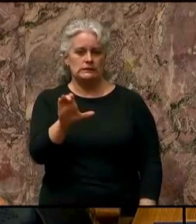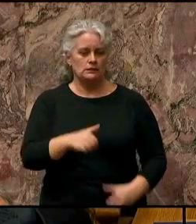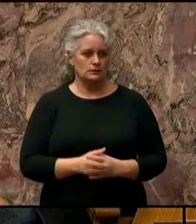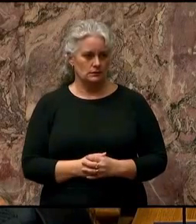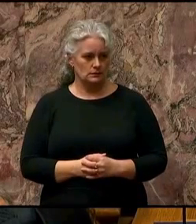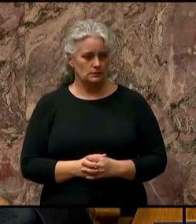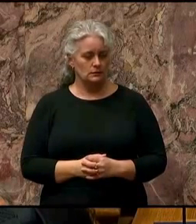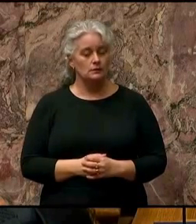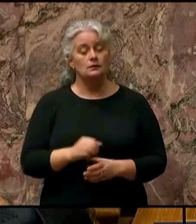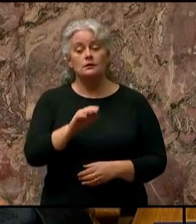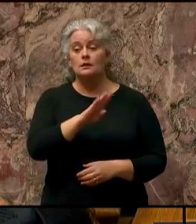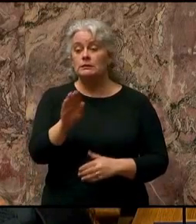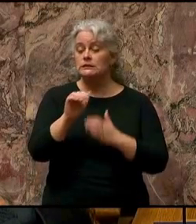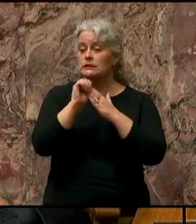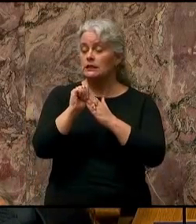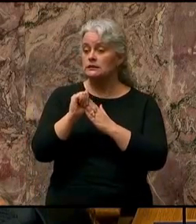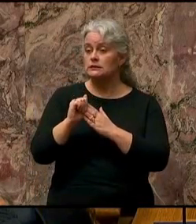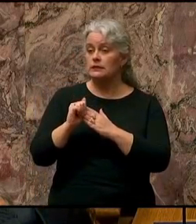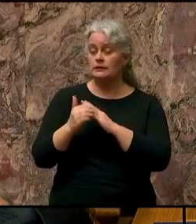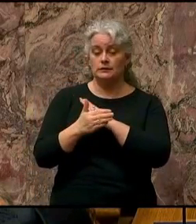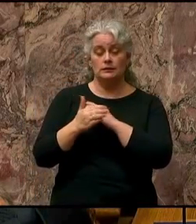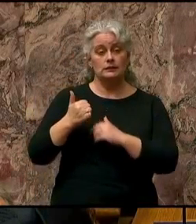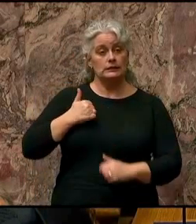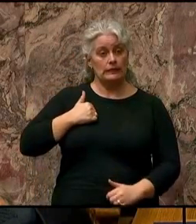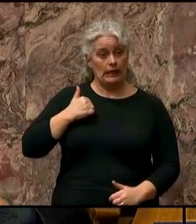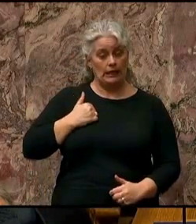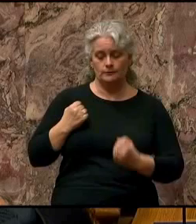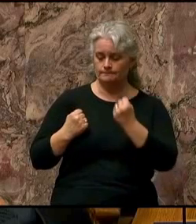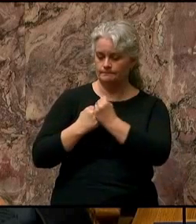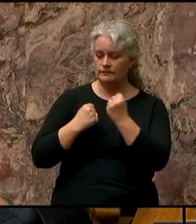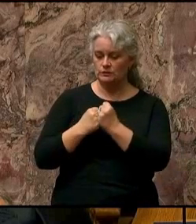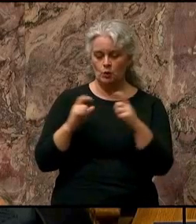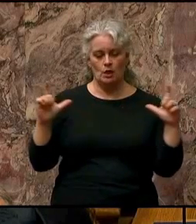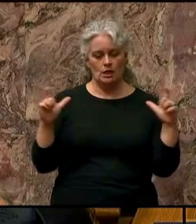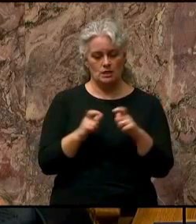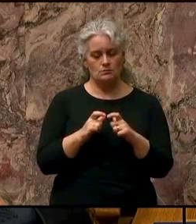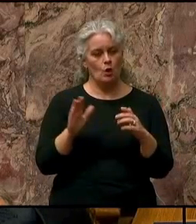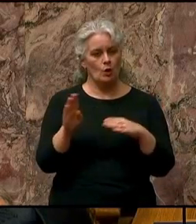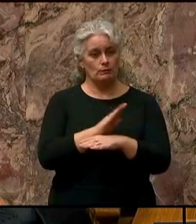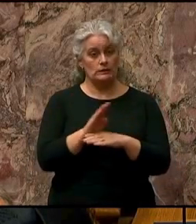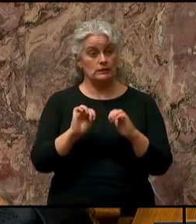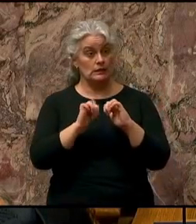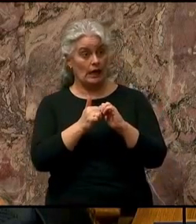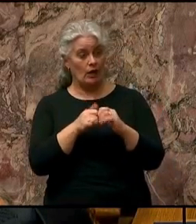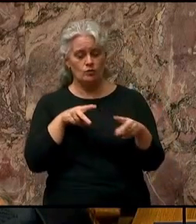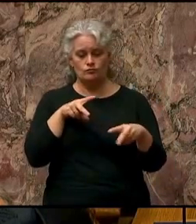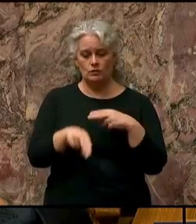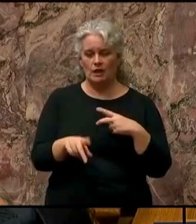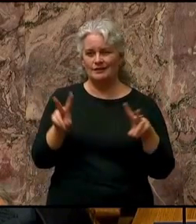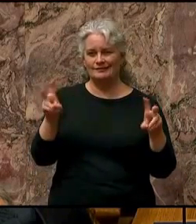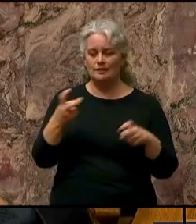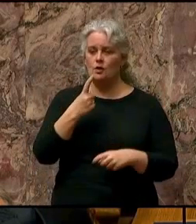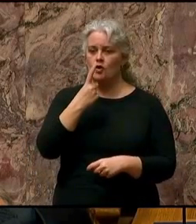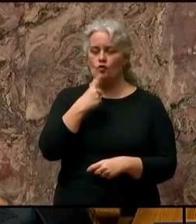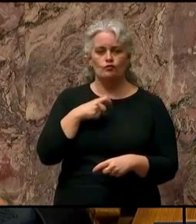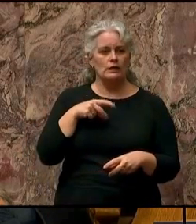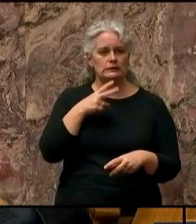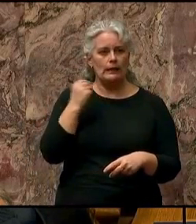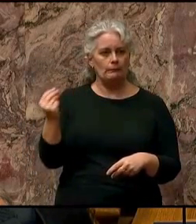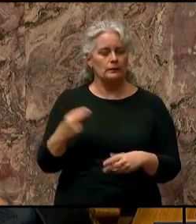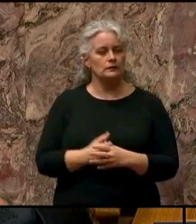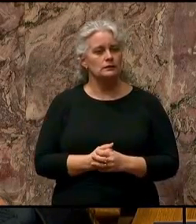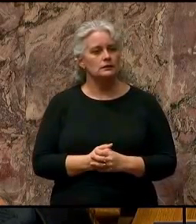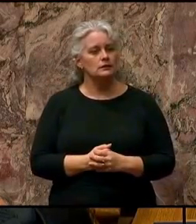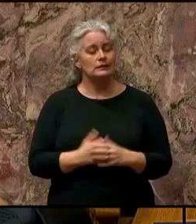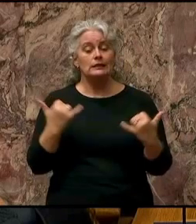BC has led the country in supporting small businesses by cutting red tape. And in 2015, your government will